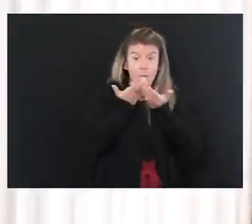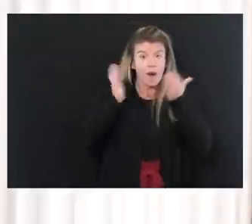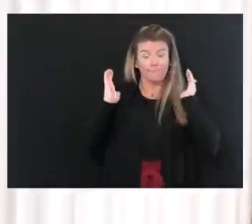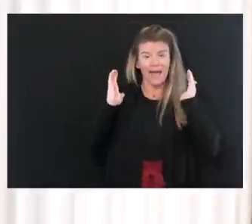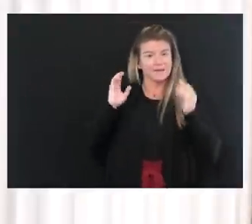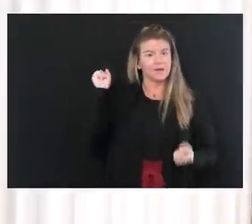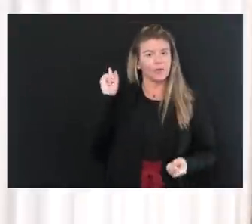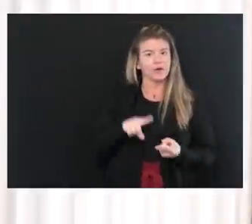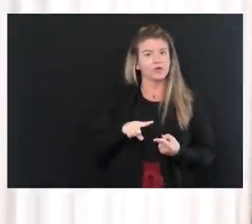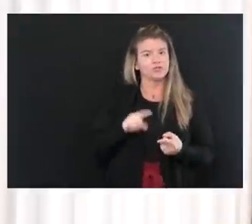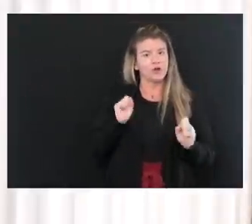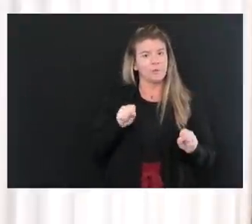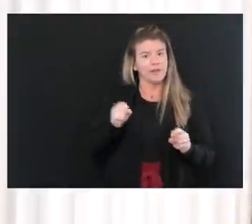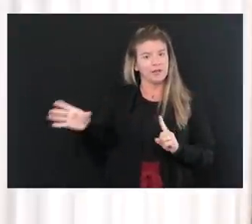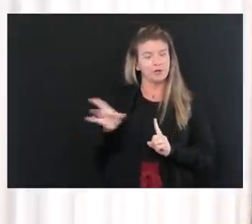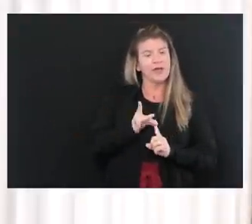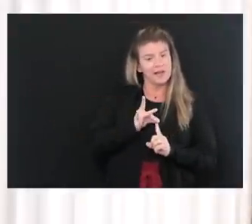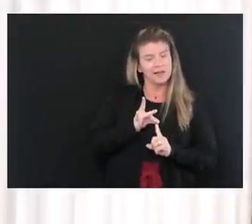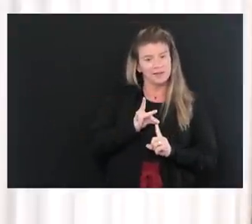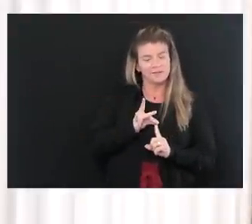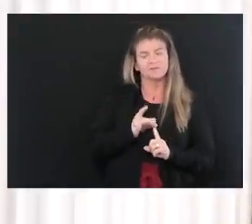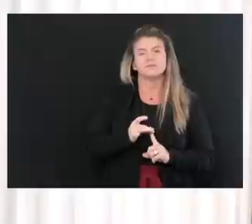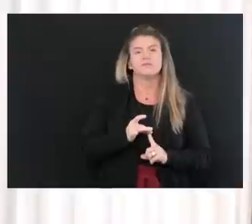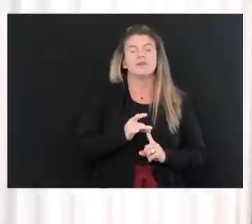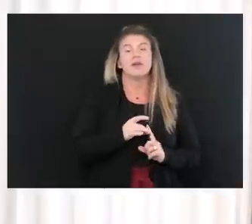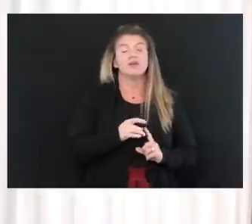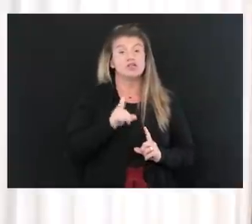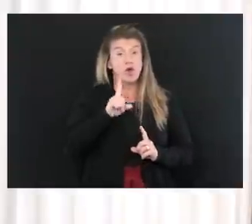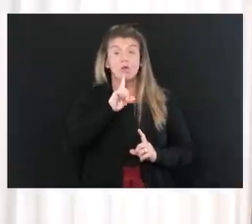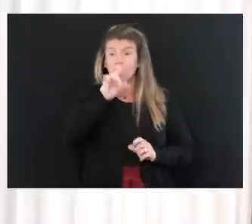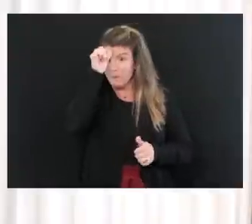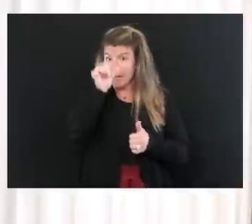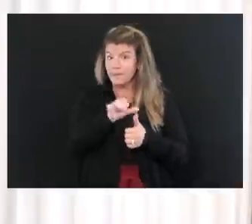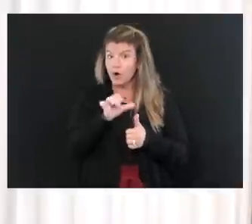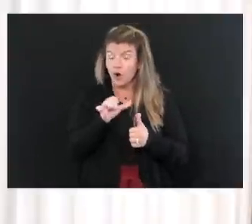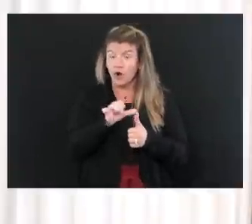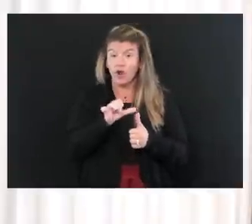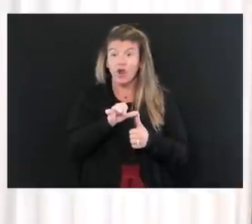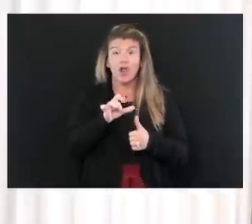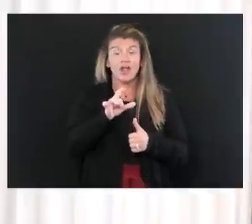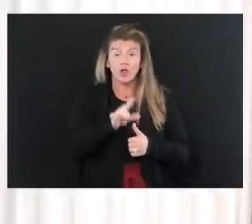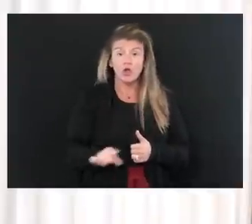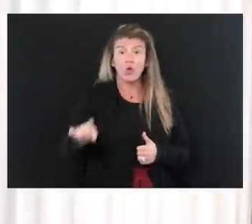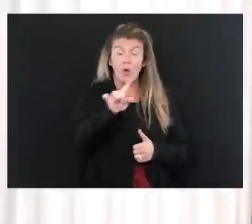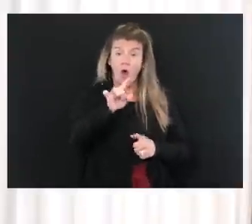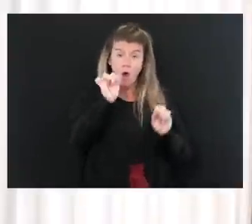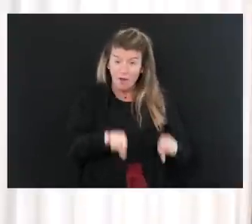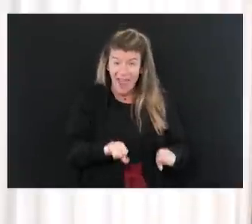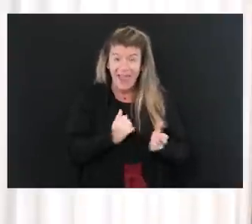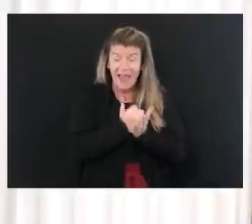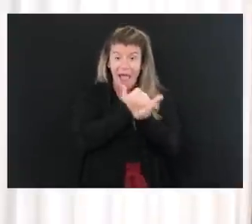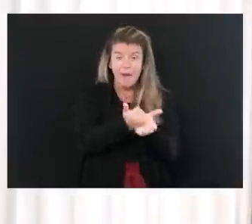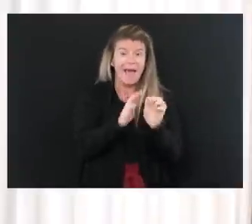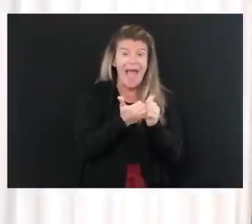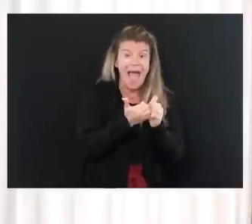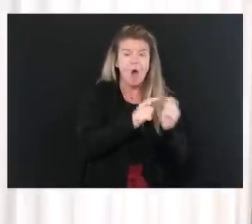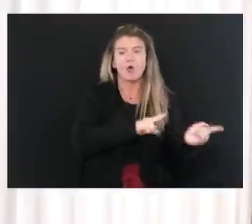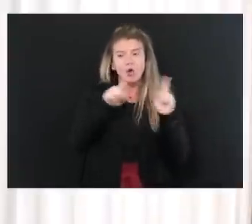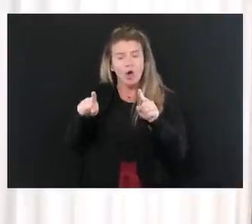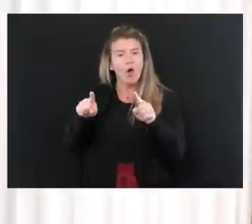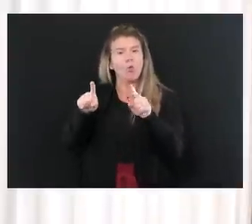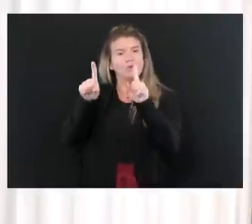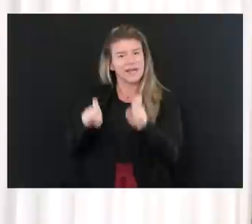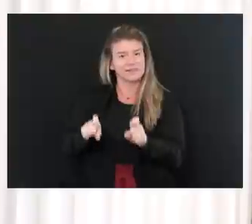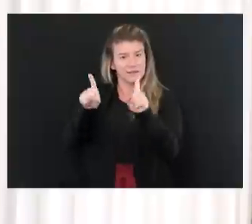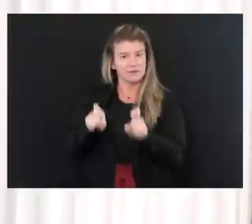the production of those droplets or aerosols. So West Virginia, show up and get tested at the places that we will